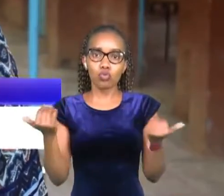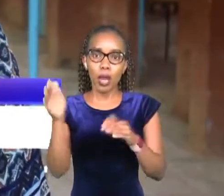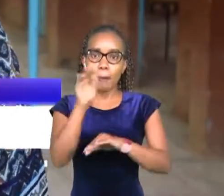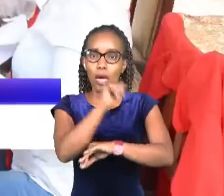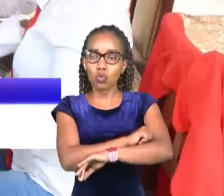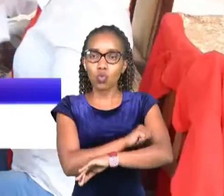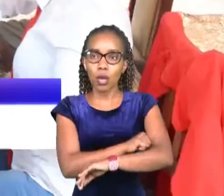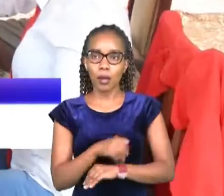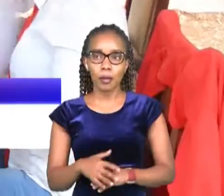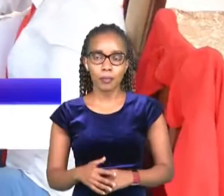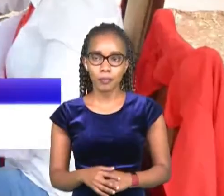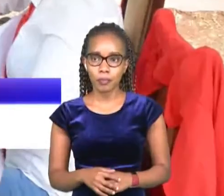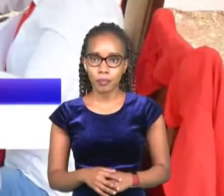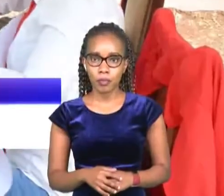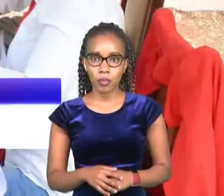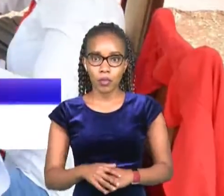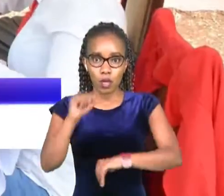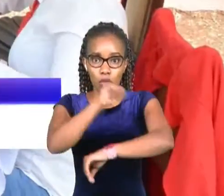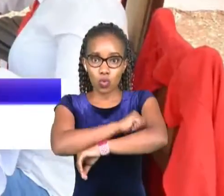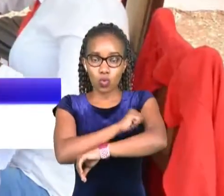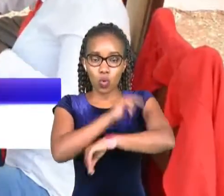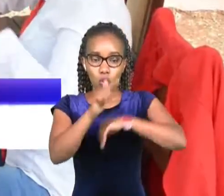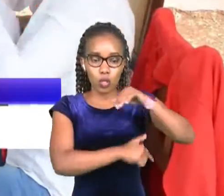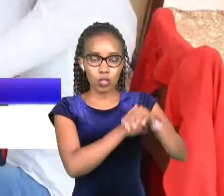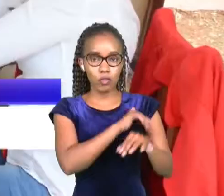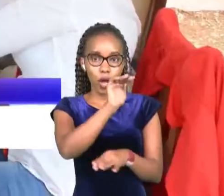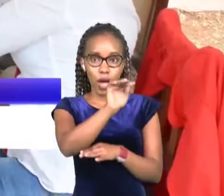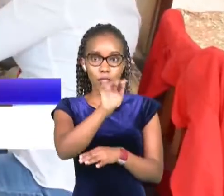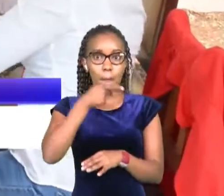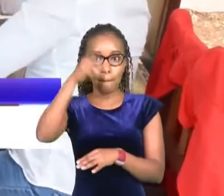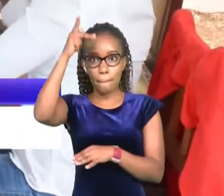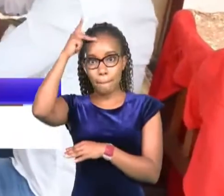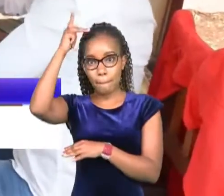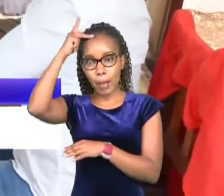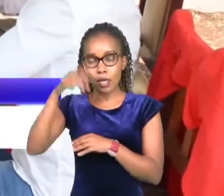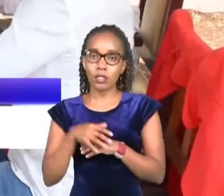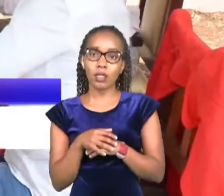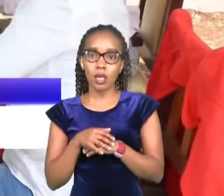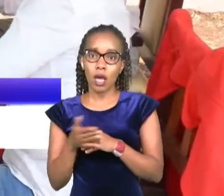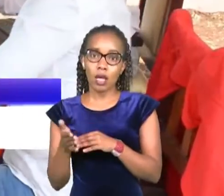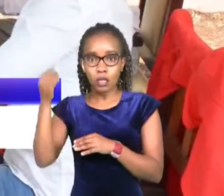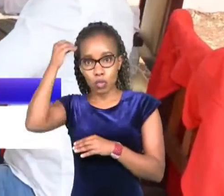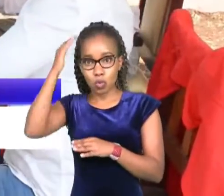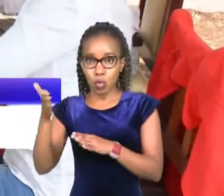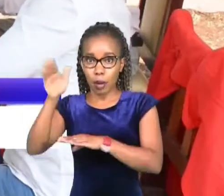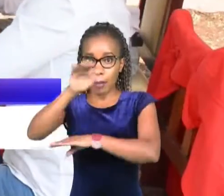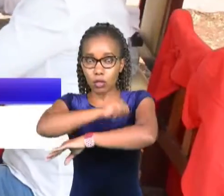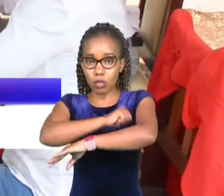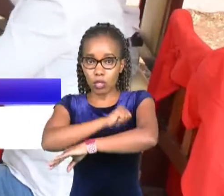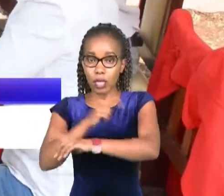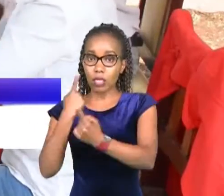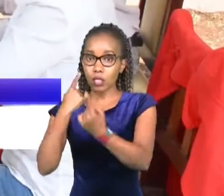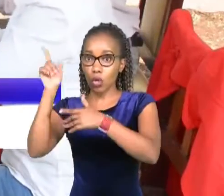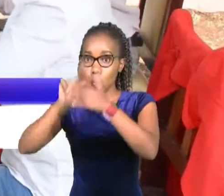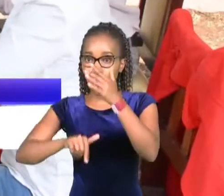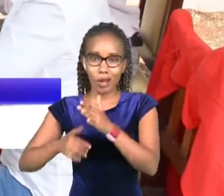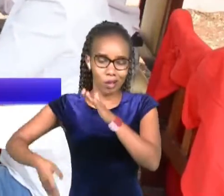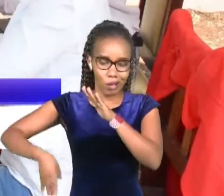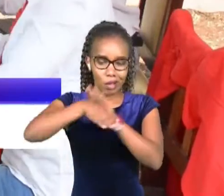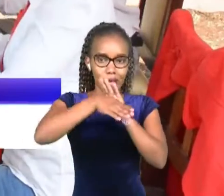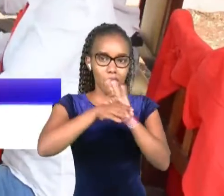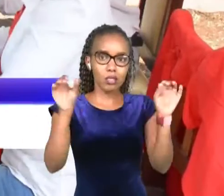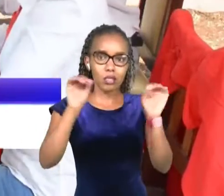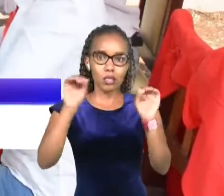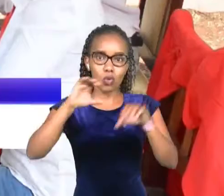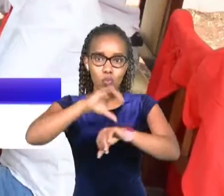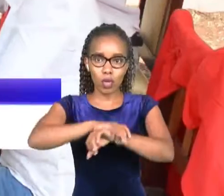school the school chiefs are now calling on parents and guardians to take learners back to school reporting that no one will be sent home to collect